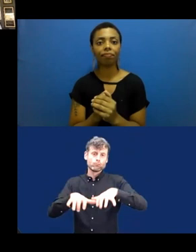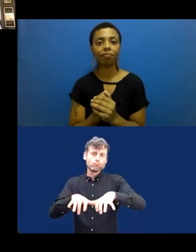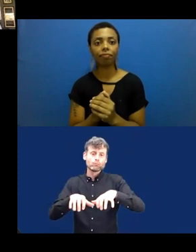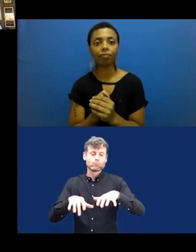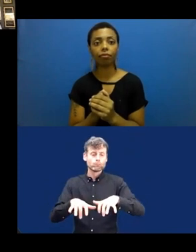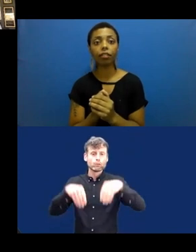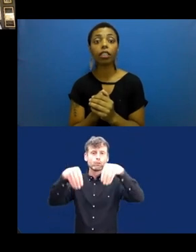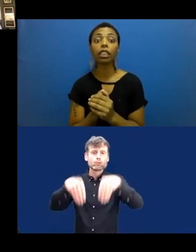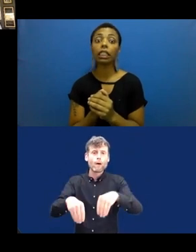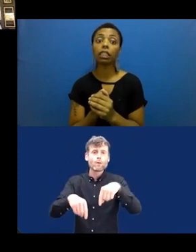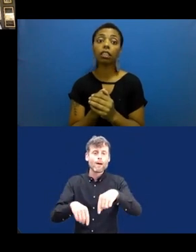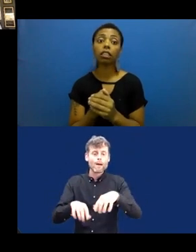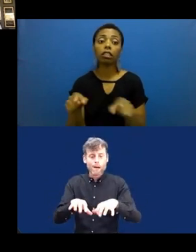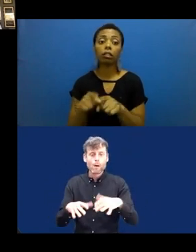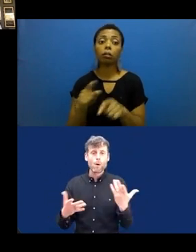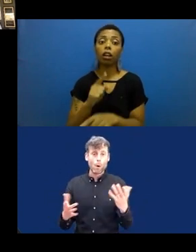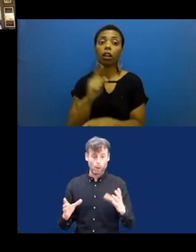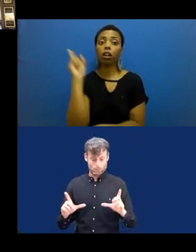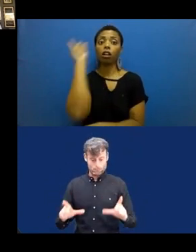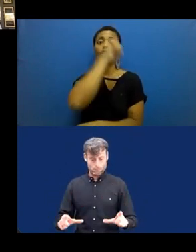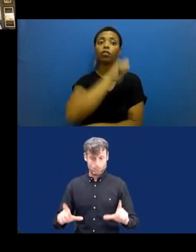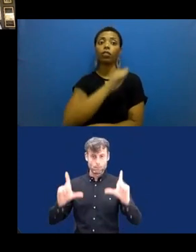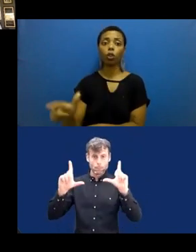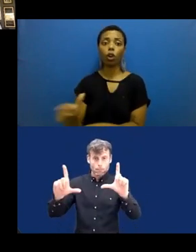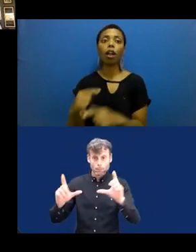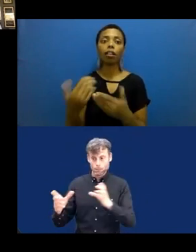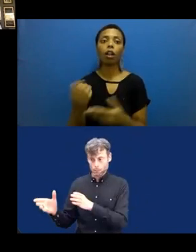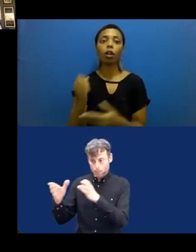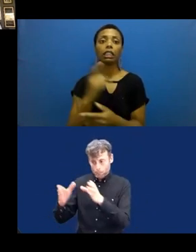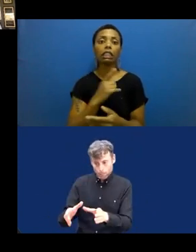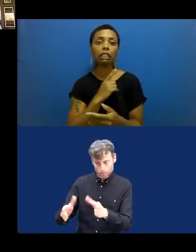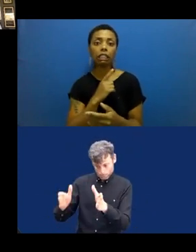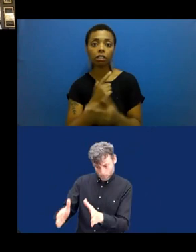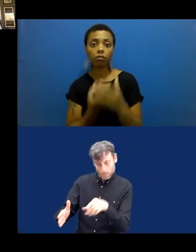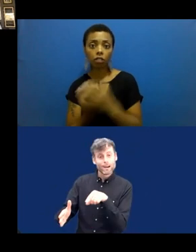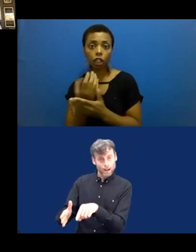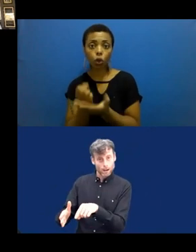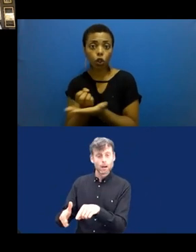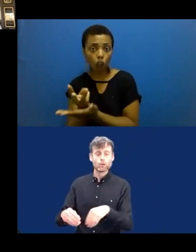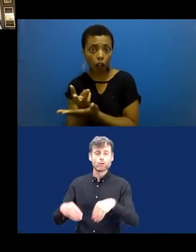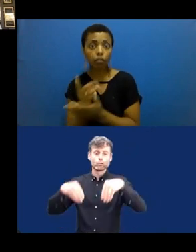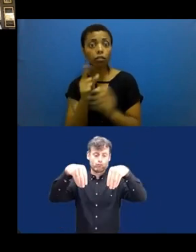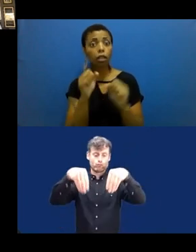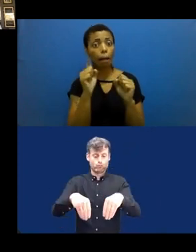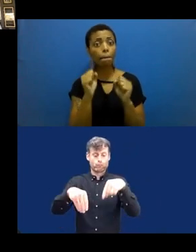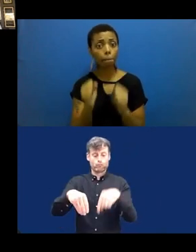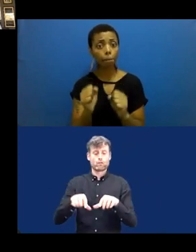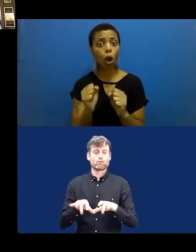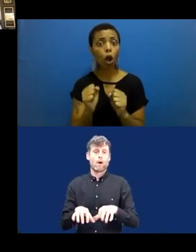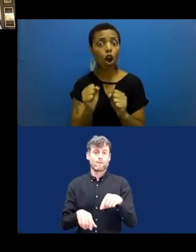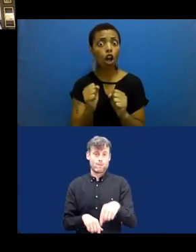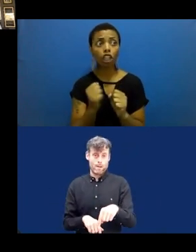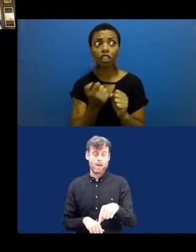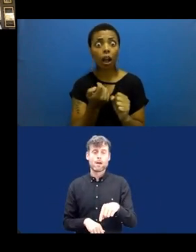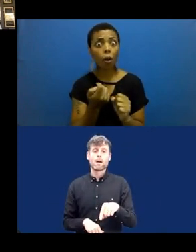If you do some software, you can get very close to